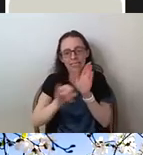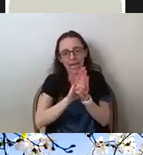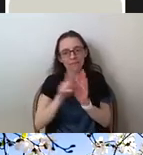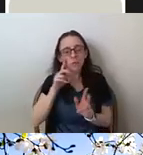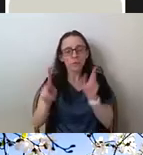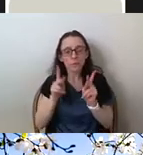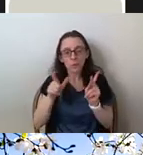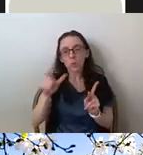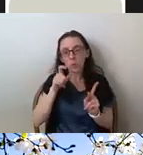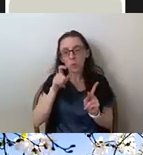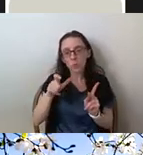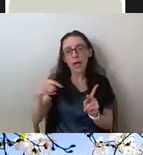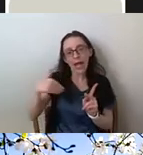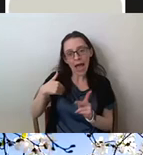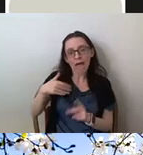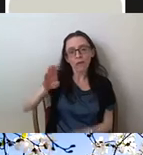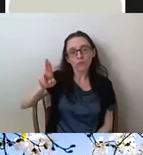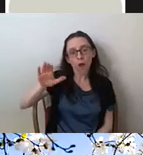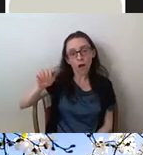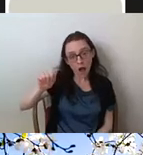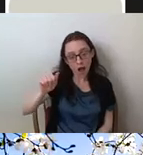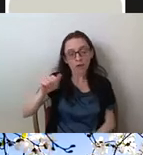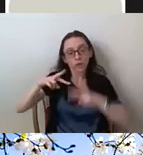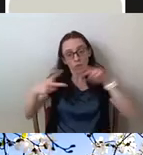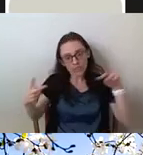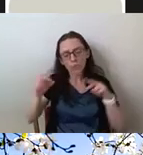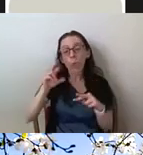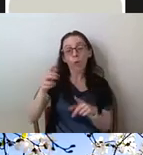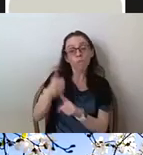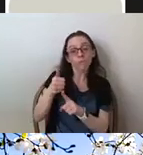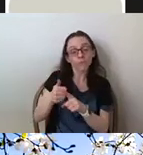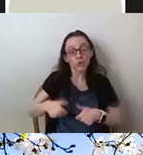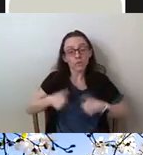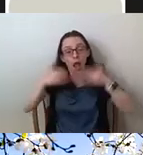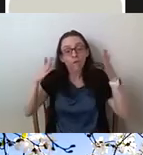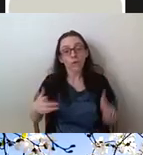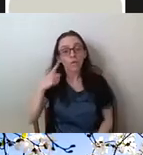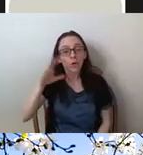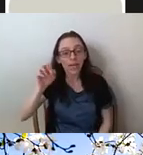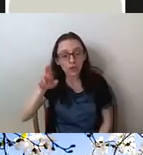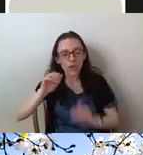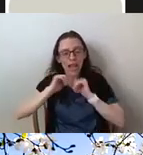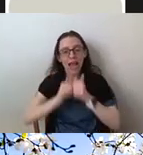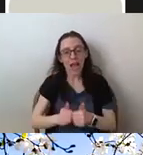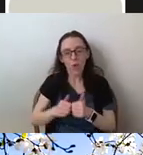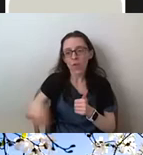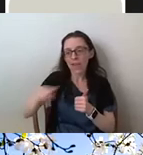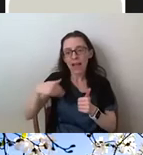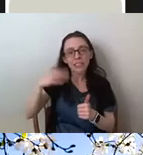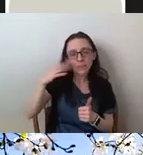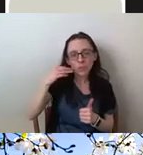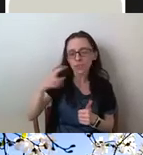and or cancer survivors impact their experiences with preventative care and decision making regarding their treatment.